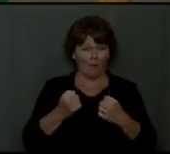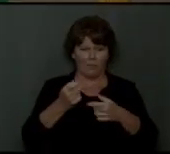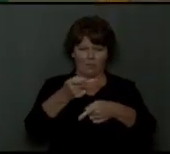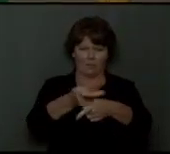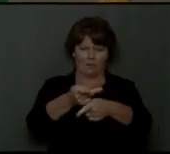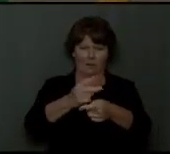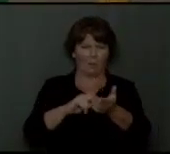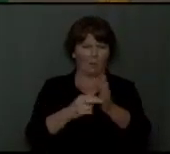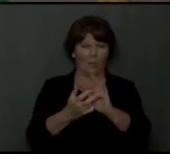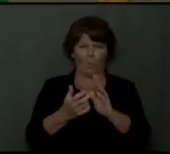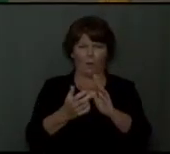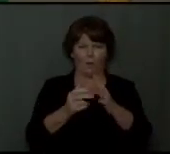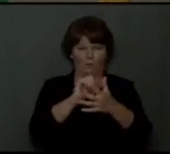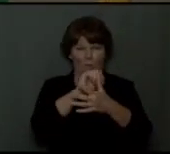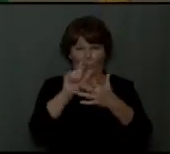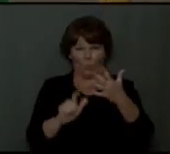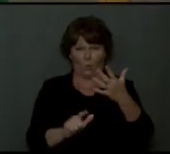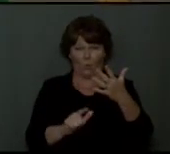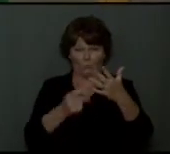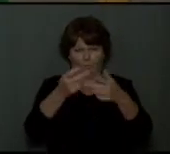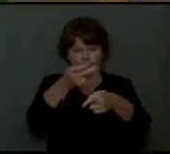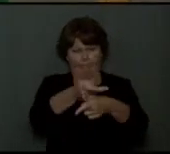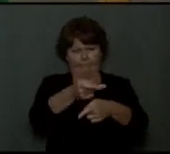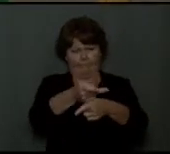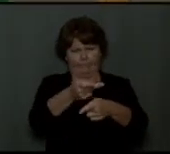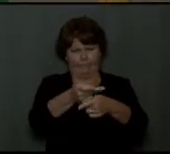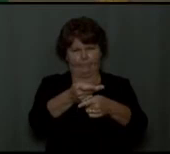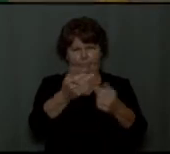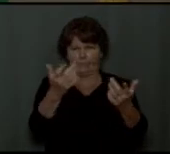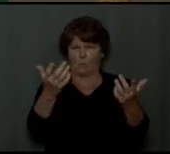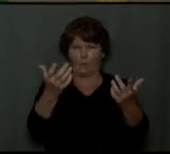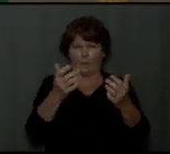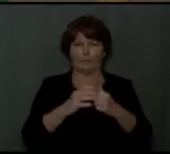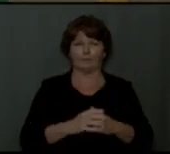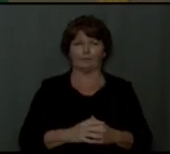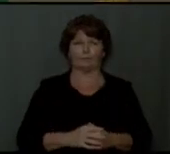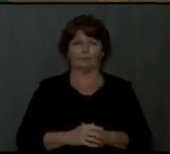All the above? Take care of what?